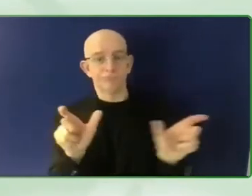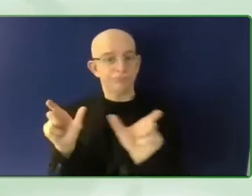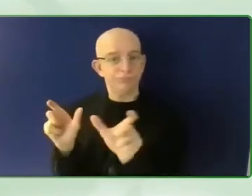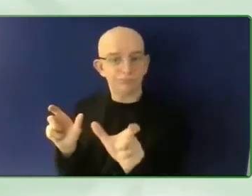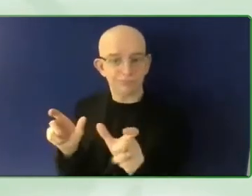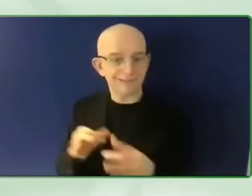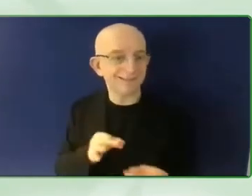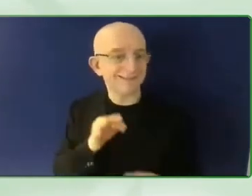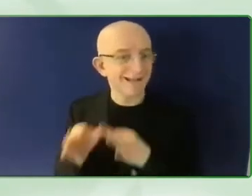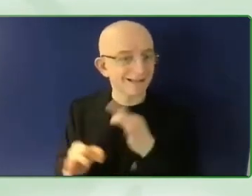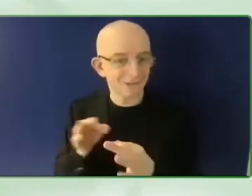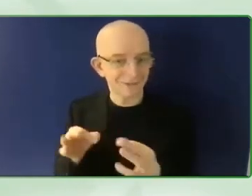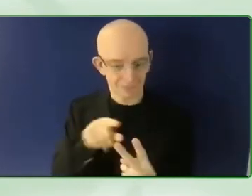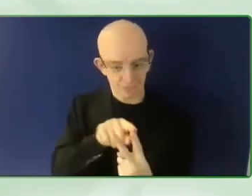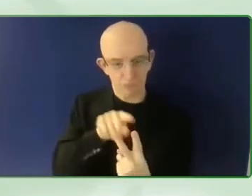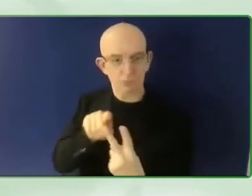enormous.